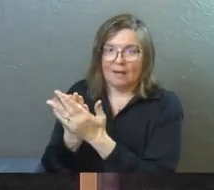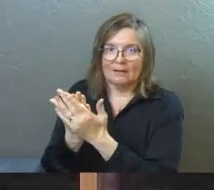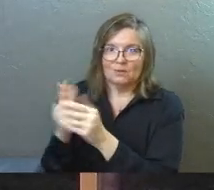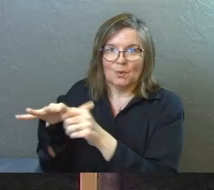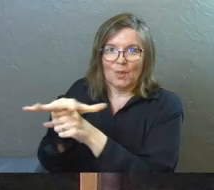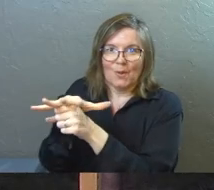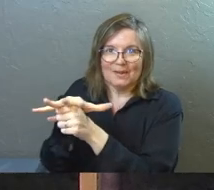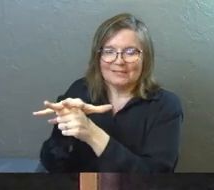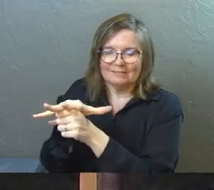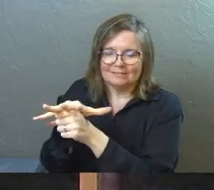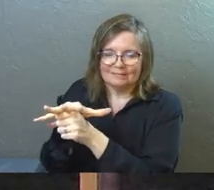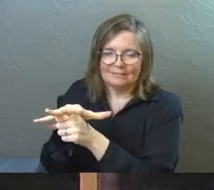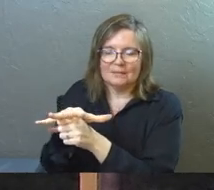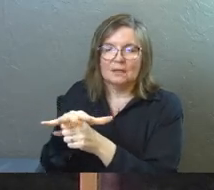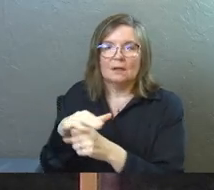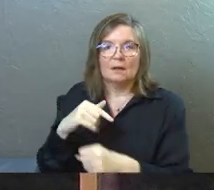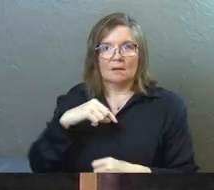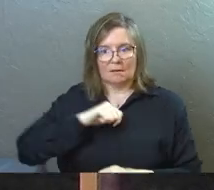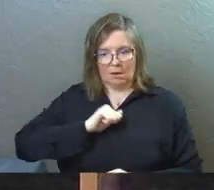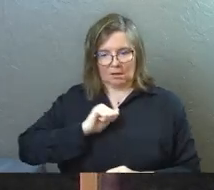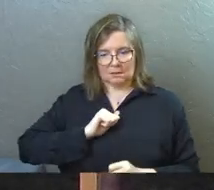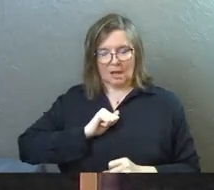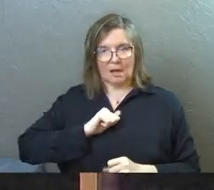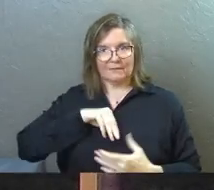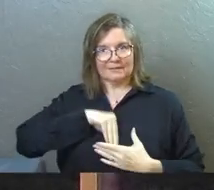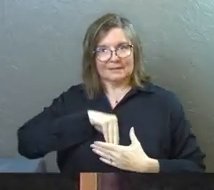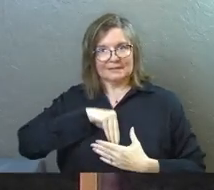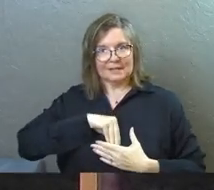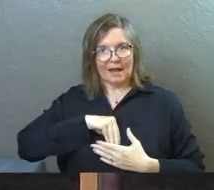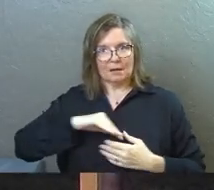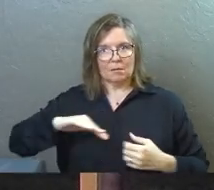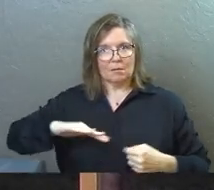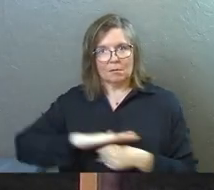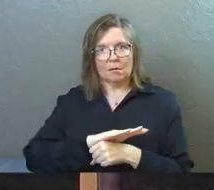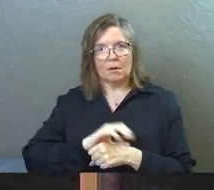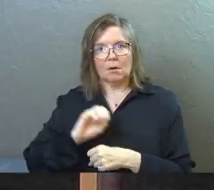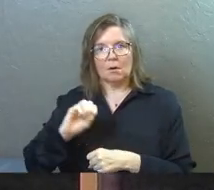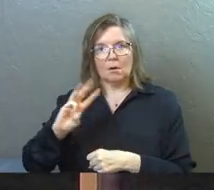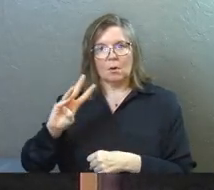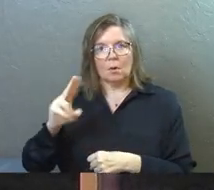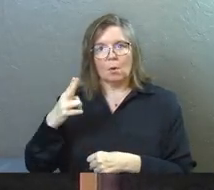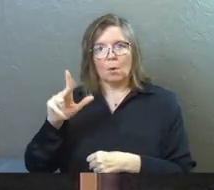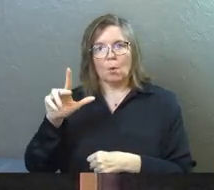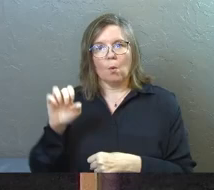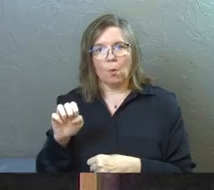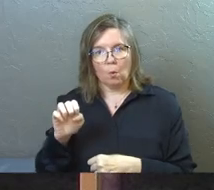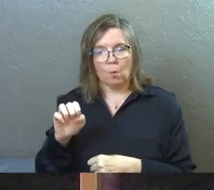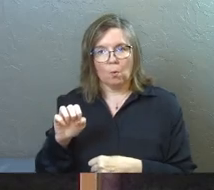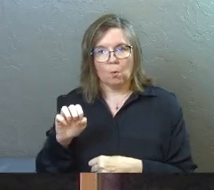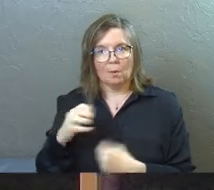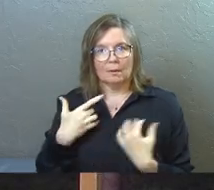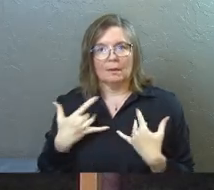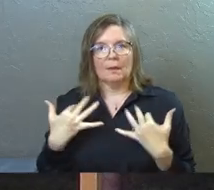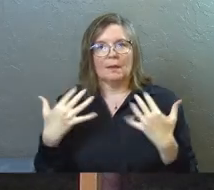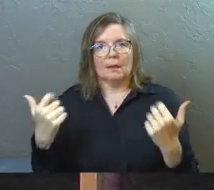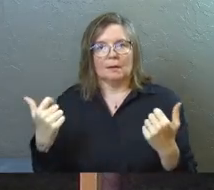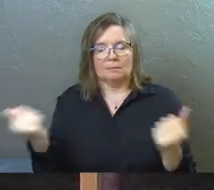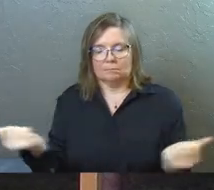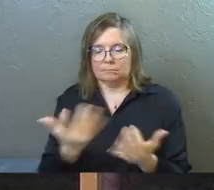to a location. It's about getting whole. It's about getting home and getting whole, both.